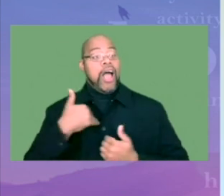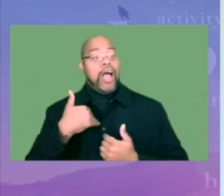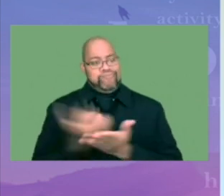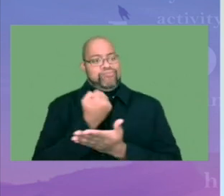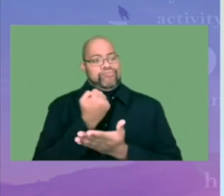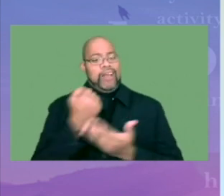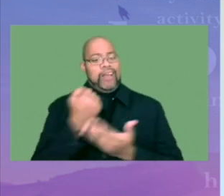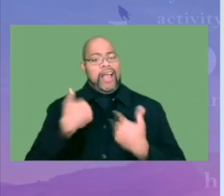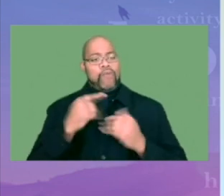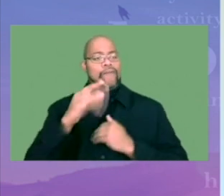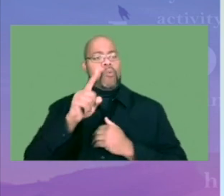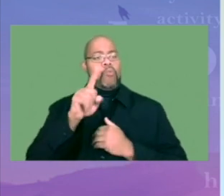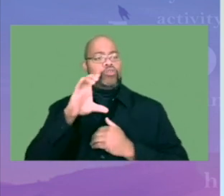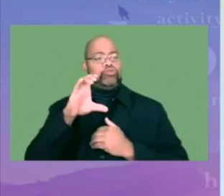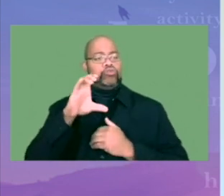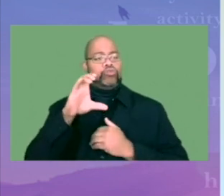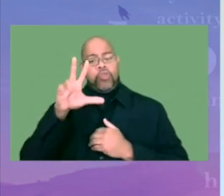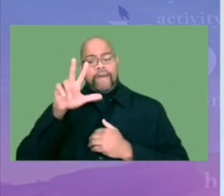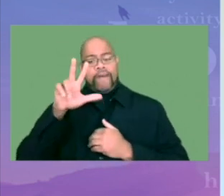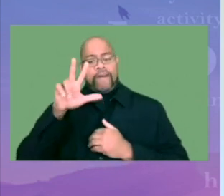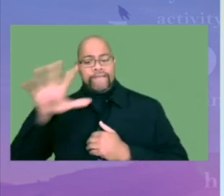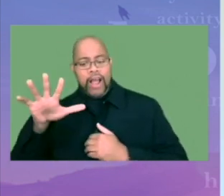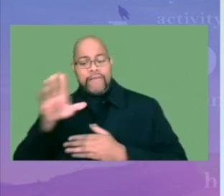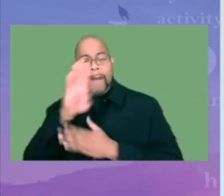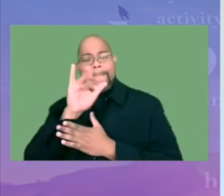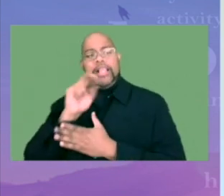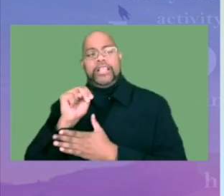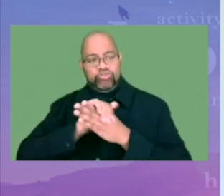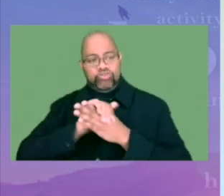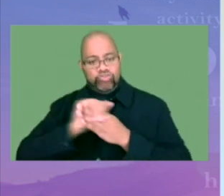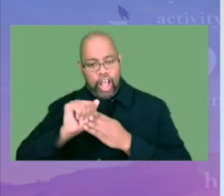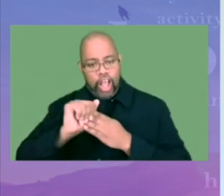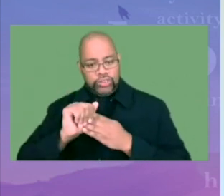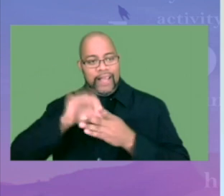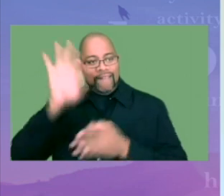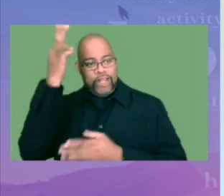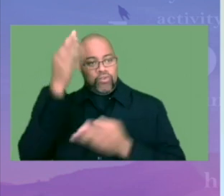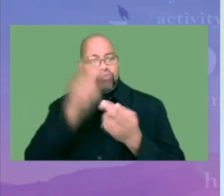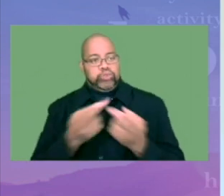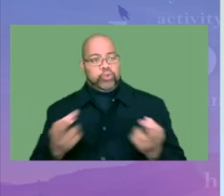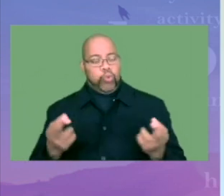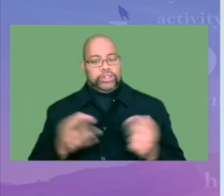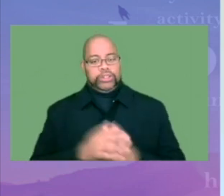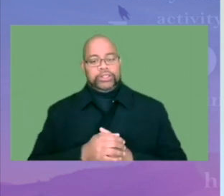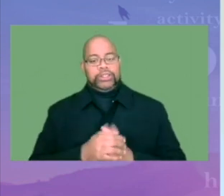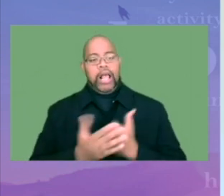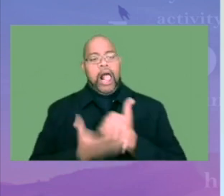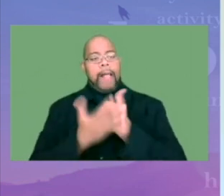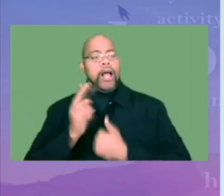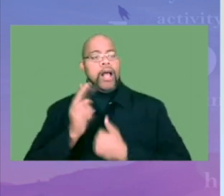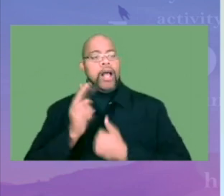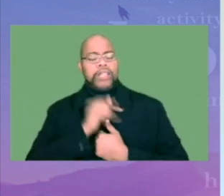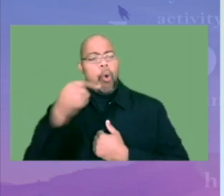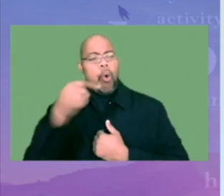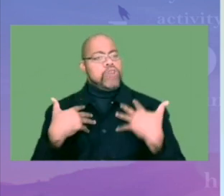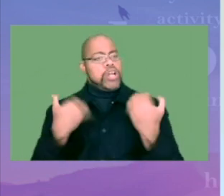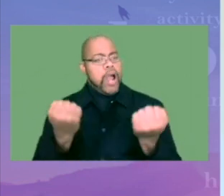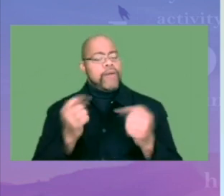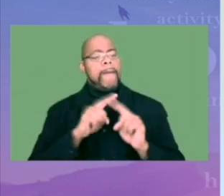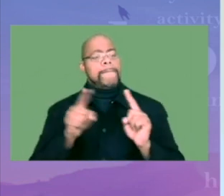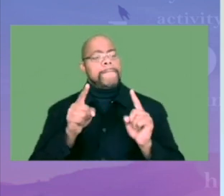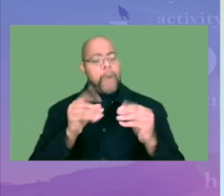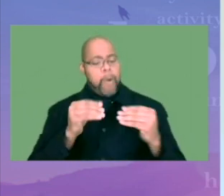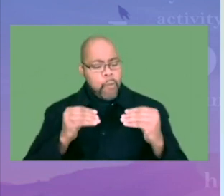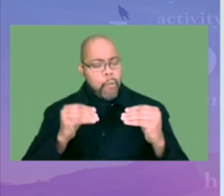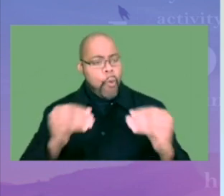Luckily, we have the advantage of over $135 billion dollars in federal resources to